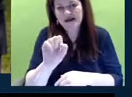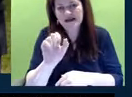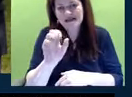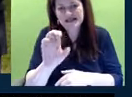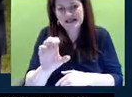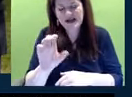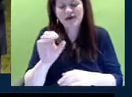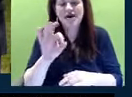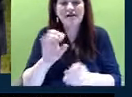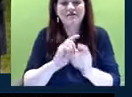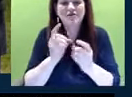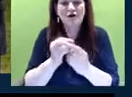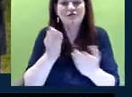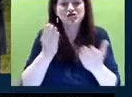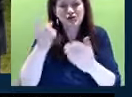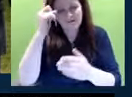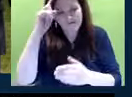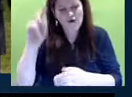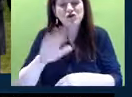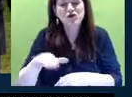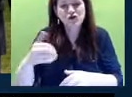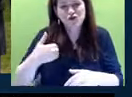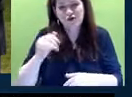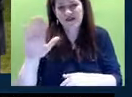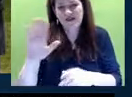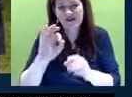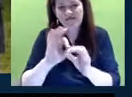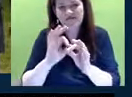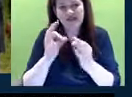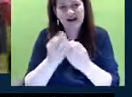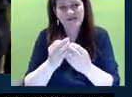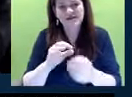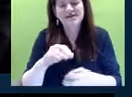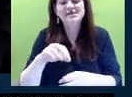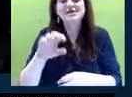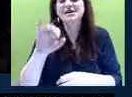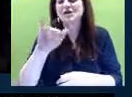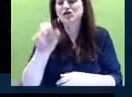of Department of Services for Children, Youth, and Their Families, Josette Manning.